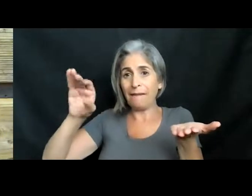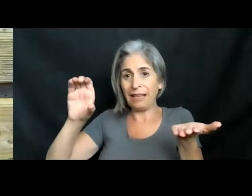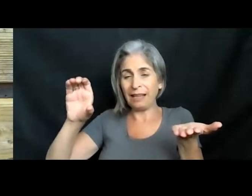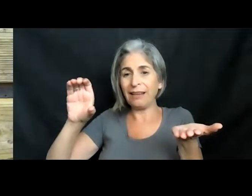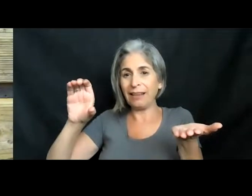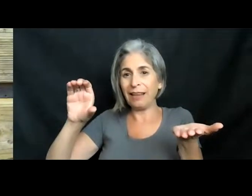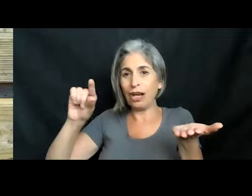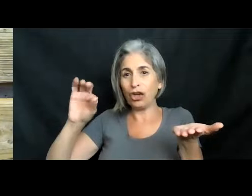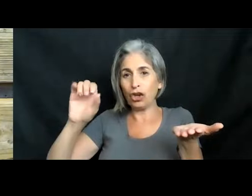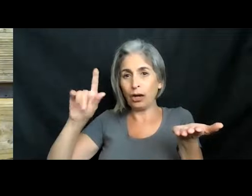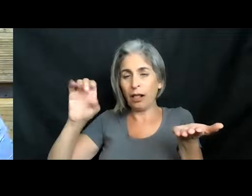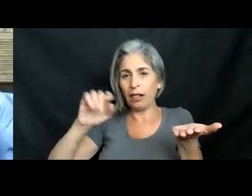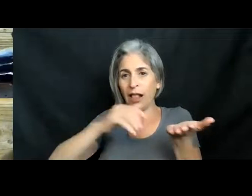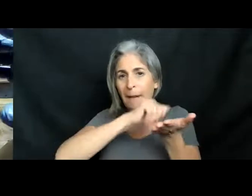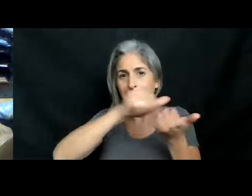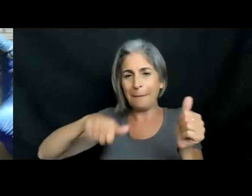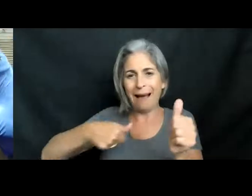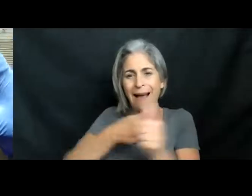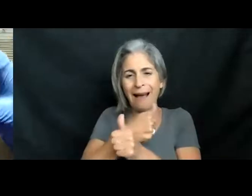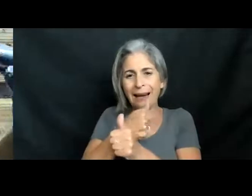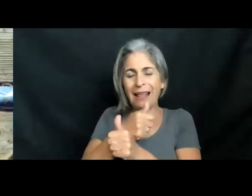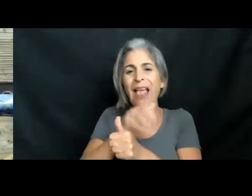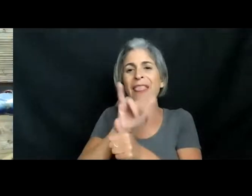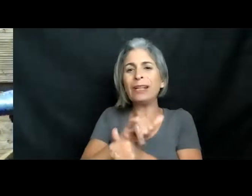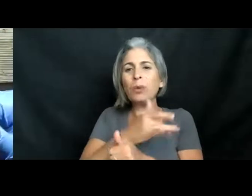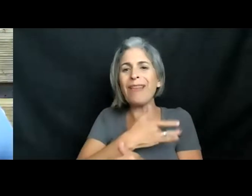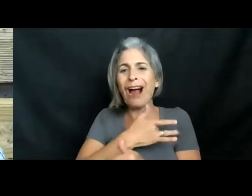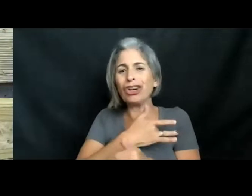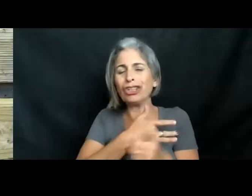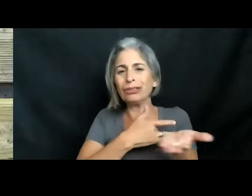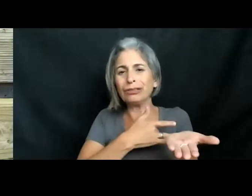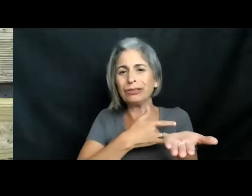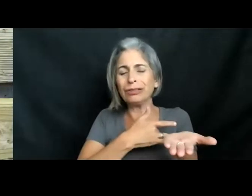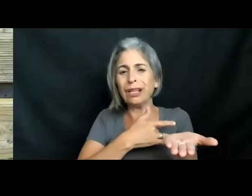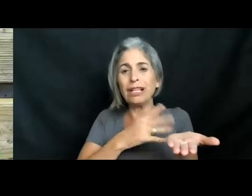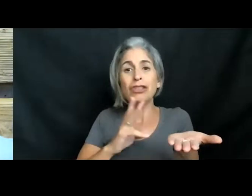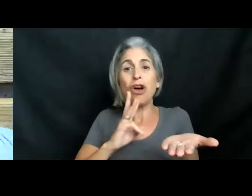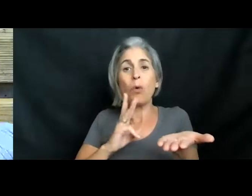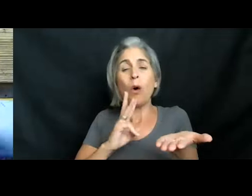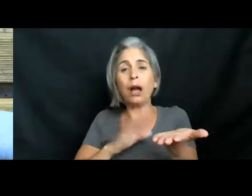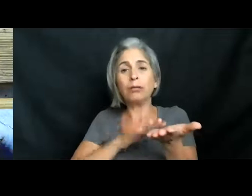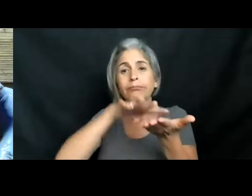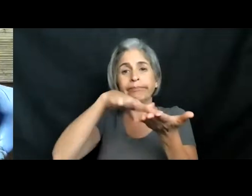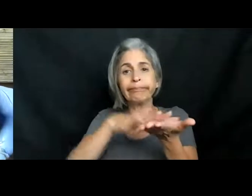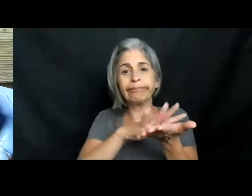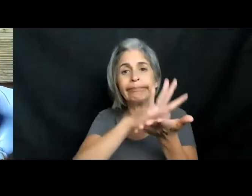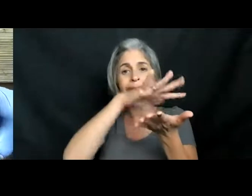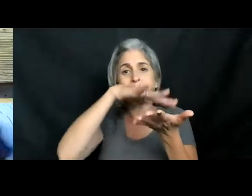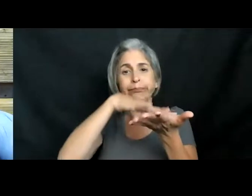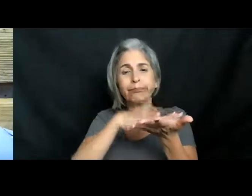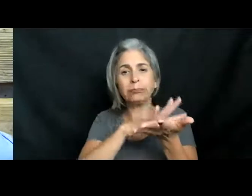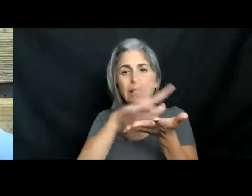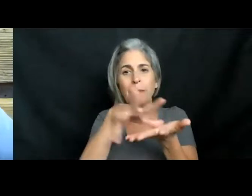behind the gill rakers, that's where the heart will sit. So that as water crosses over the gills and absorbs the oxygen,